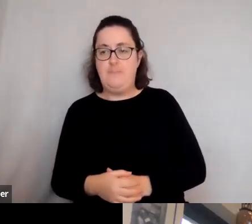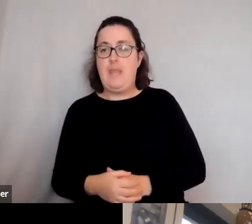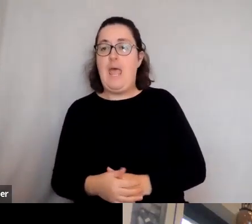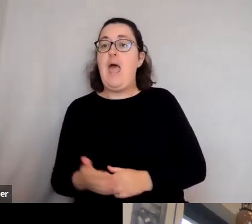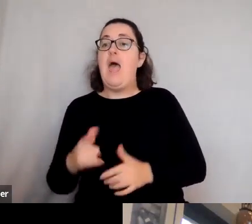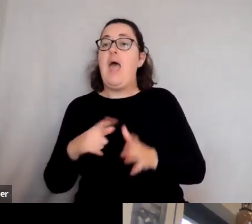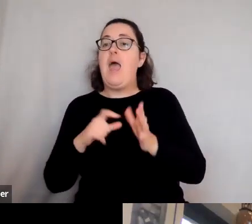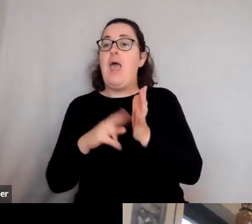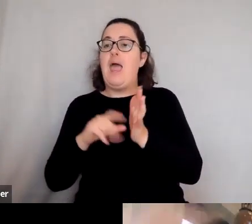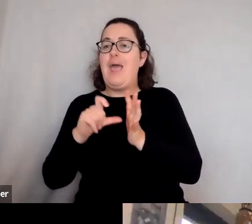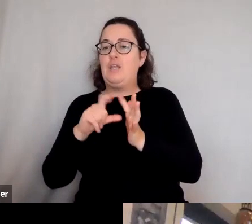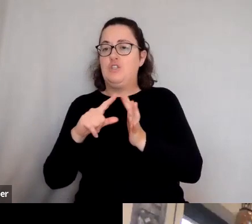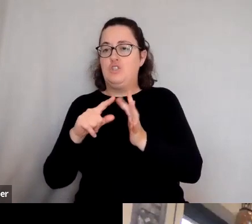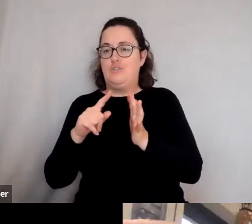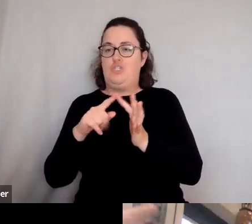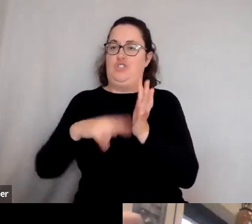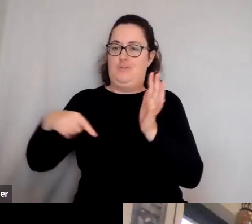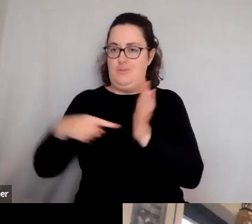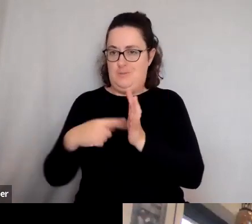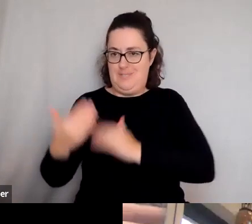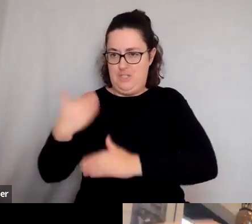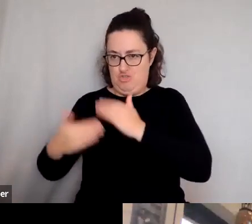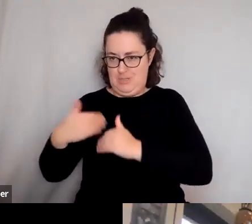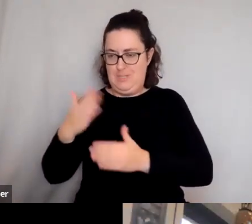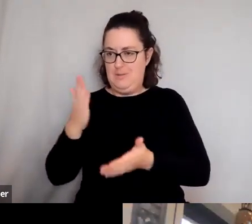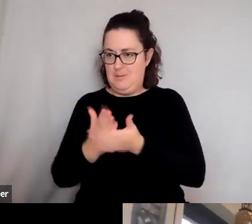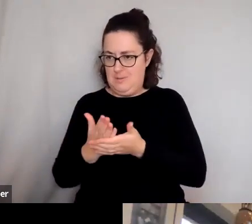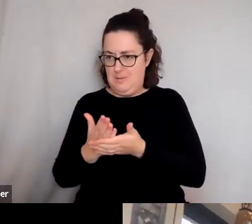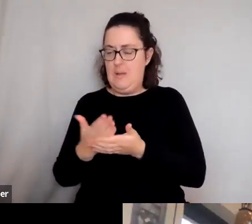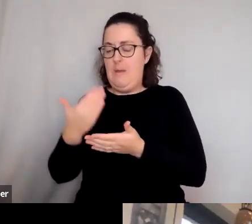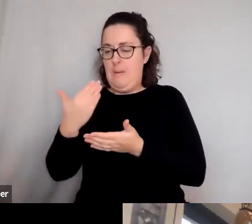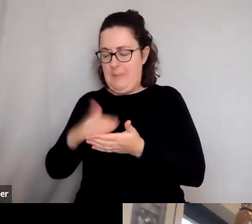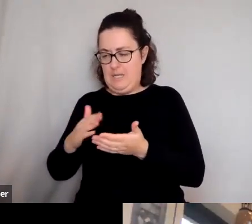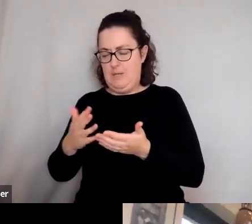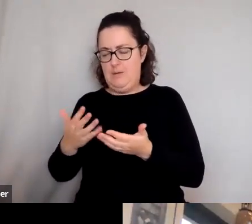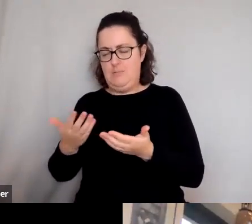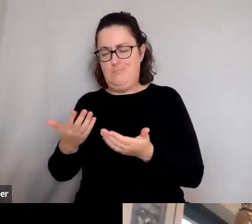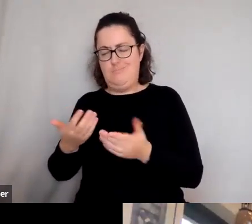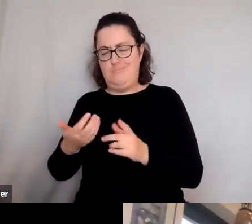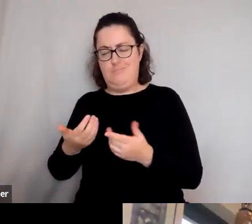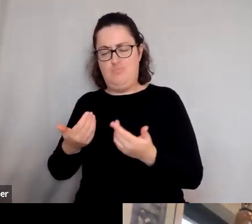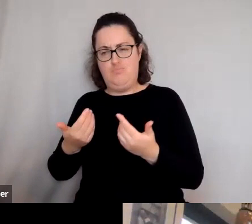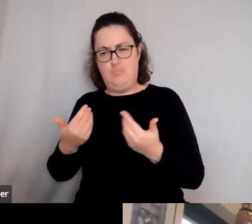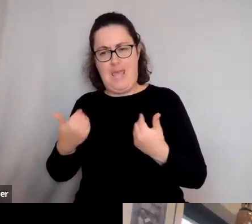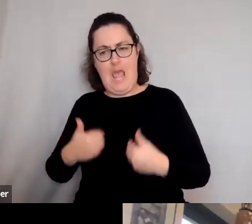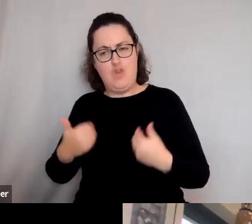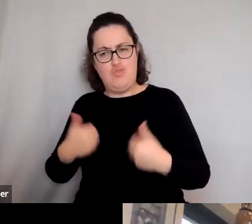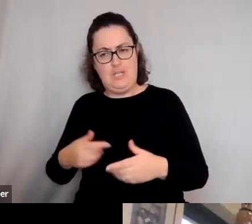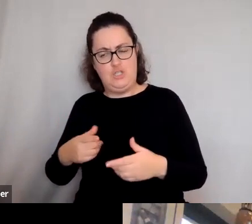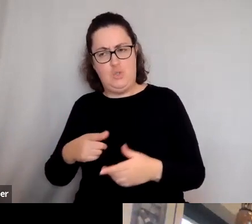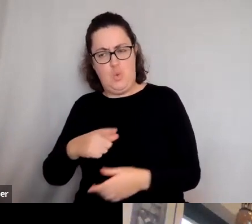uh, hugely diverse. Enriched by looking at, um, uh,